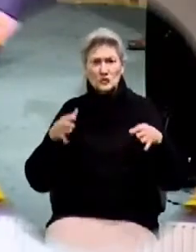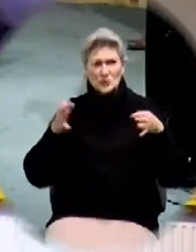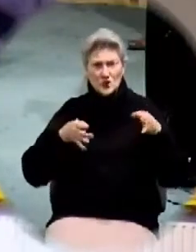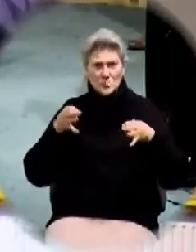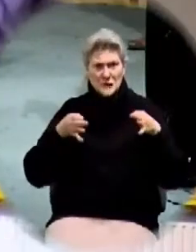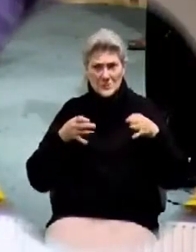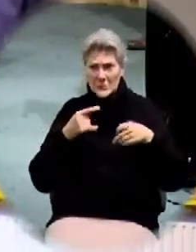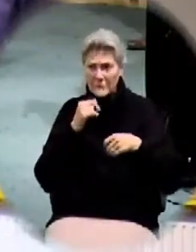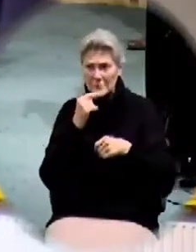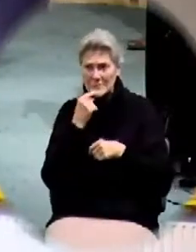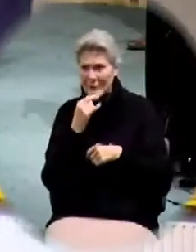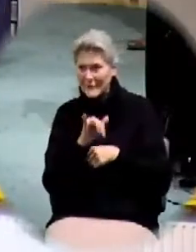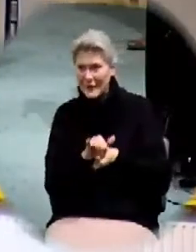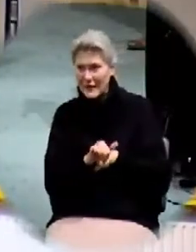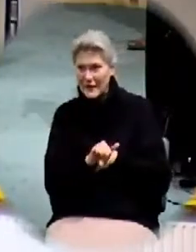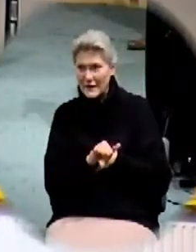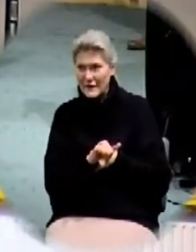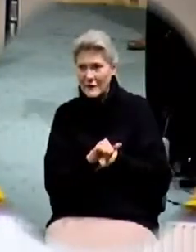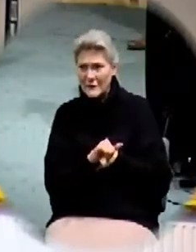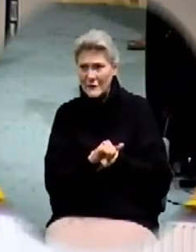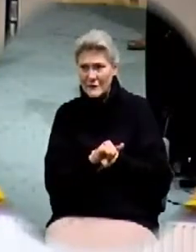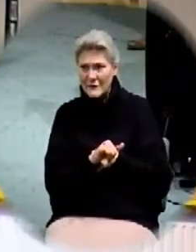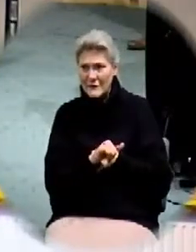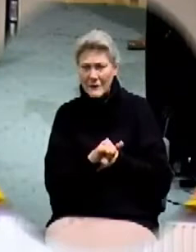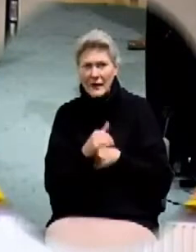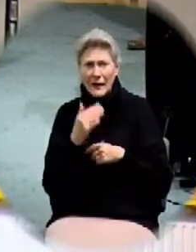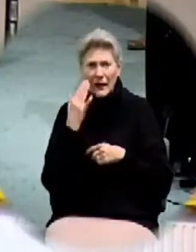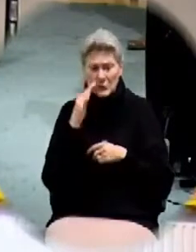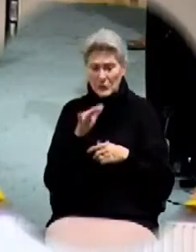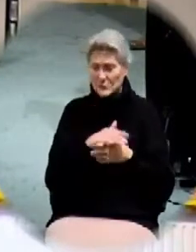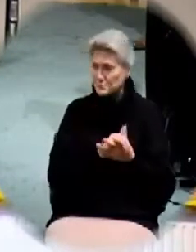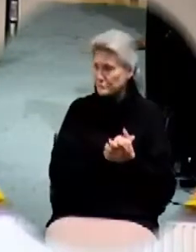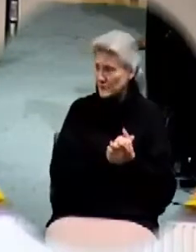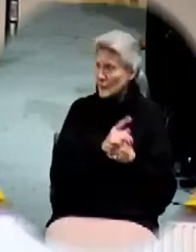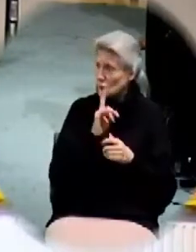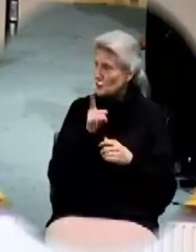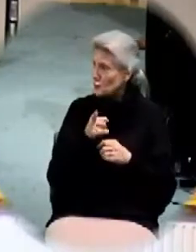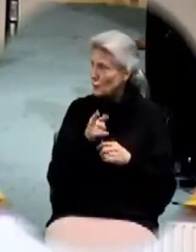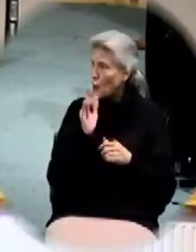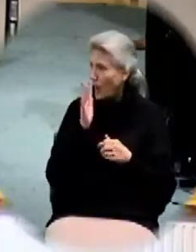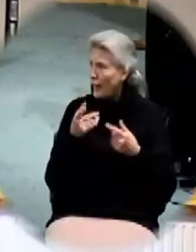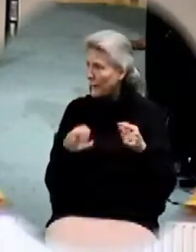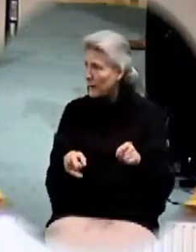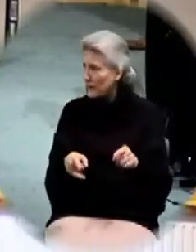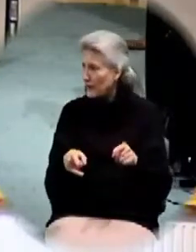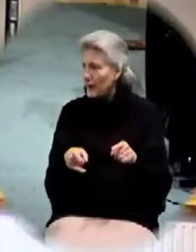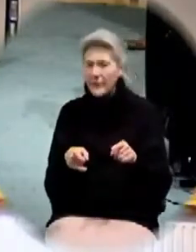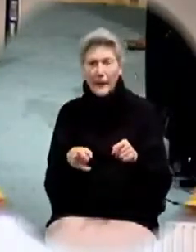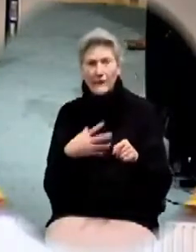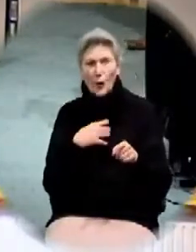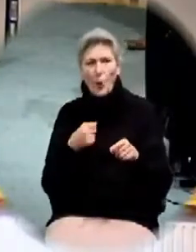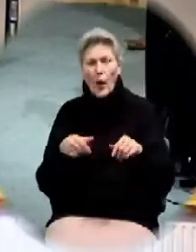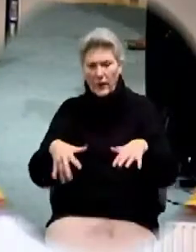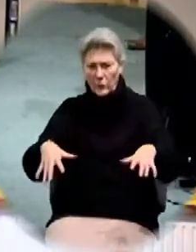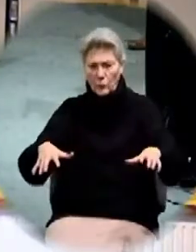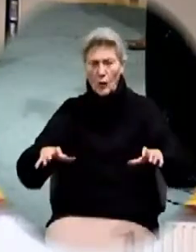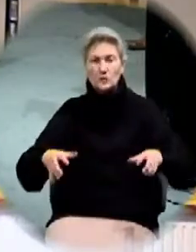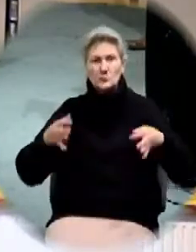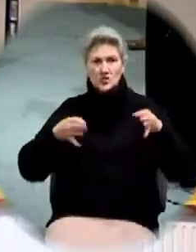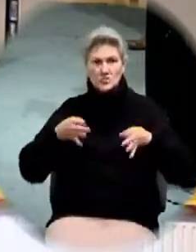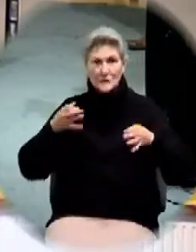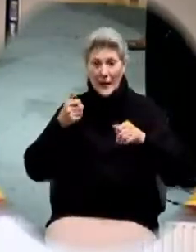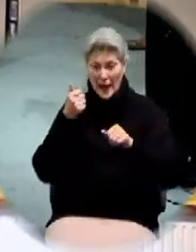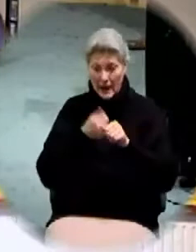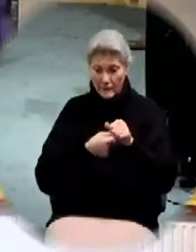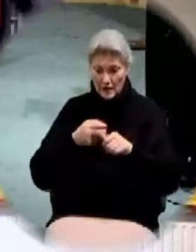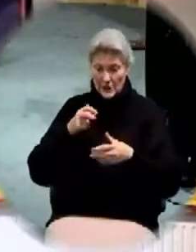it never indicates that now I don't it is true that at the white throne judgment every knee will bow and